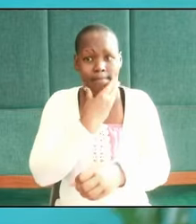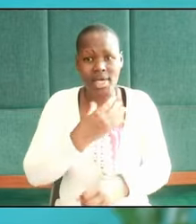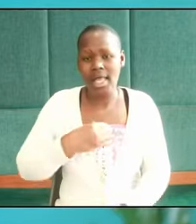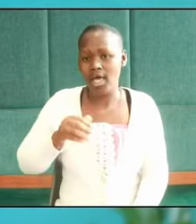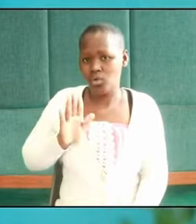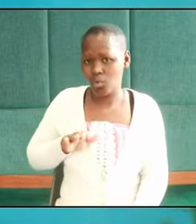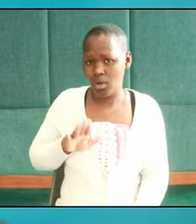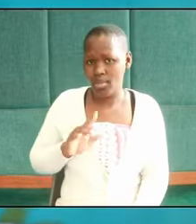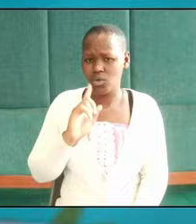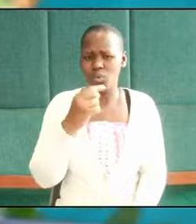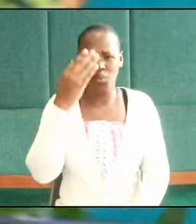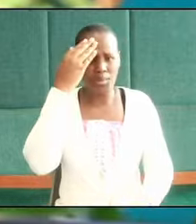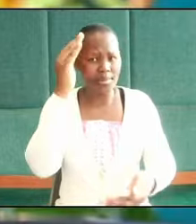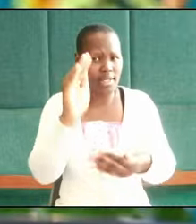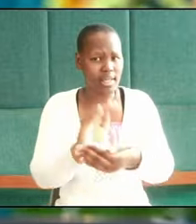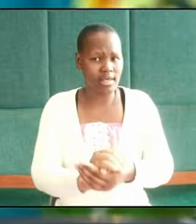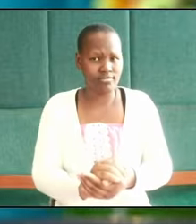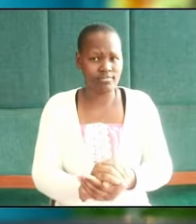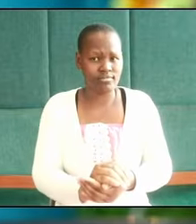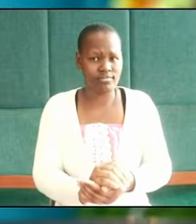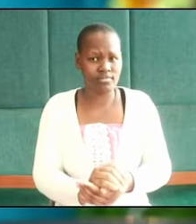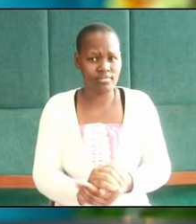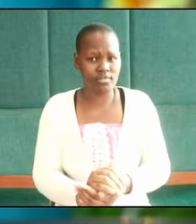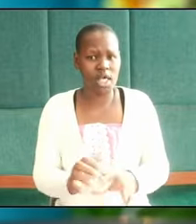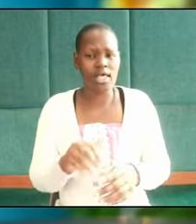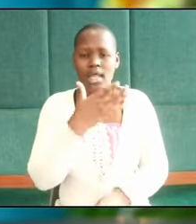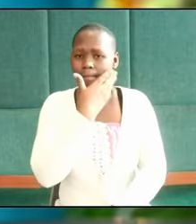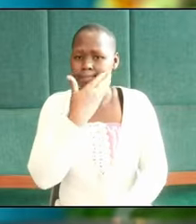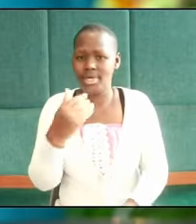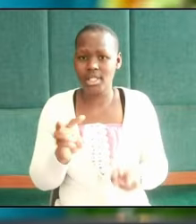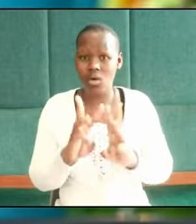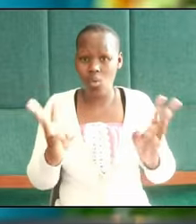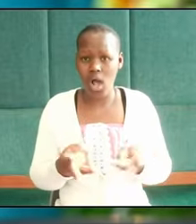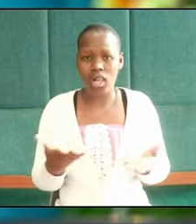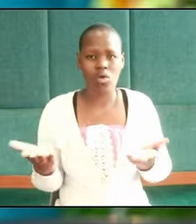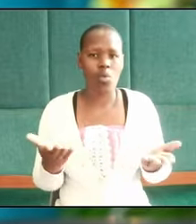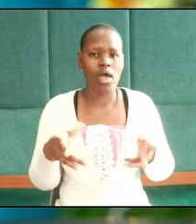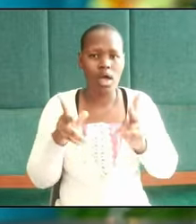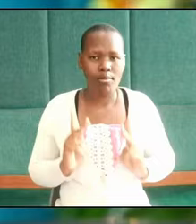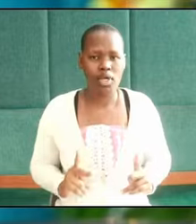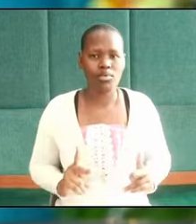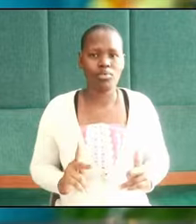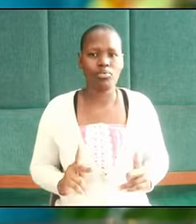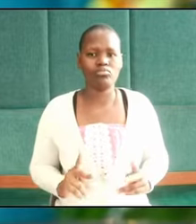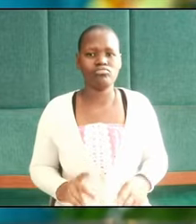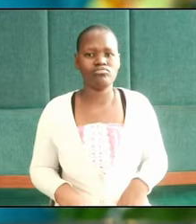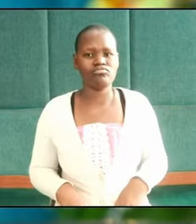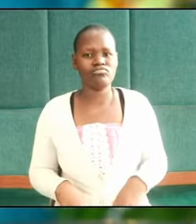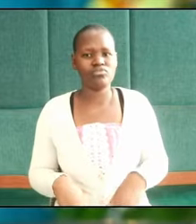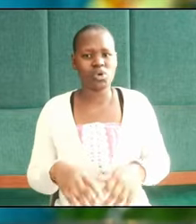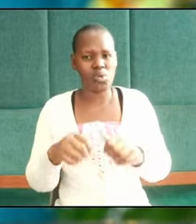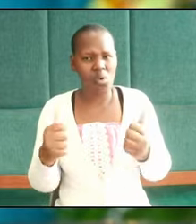women who believe in a better world where people are treated with dignity,